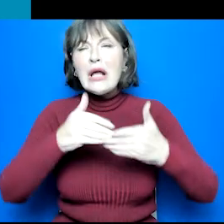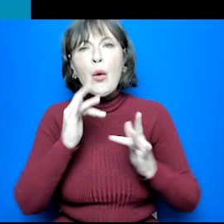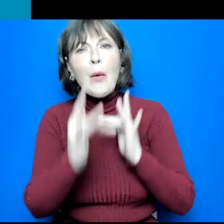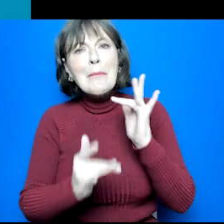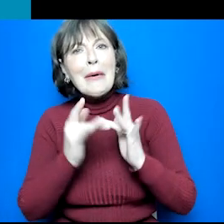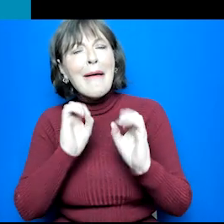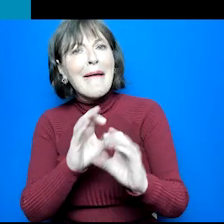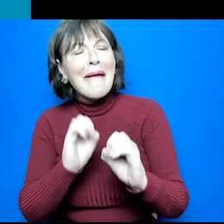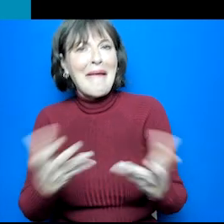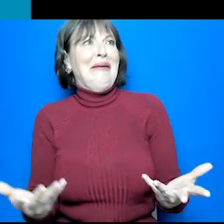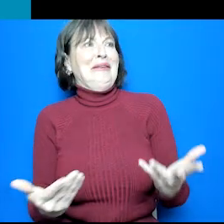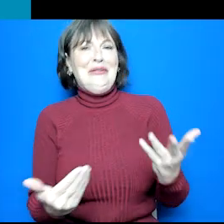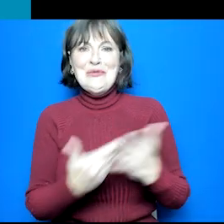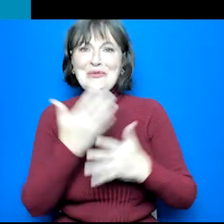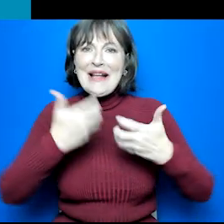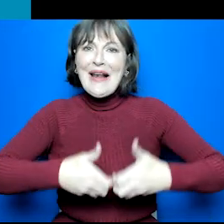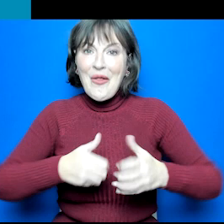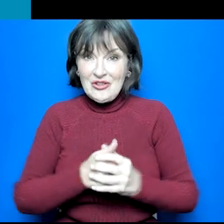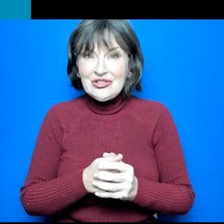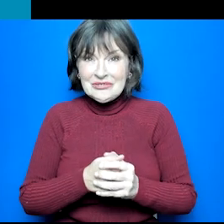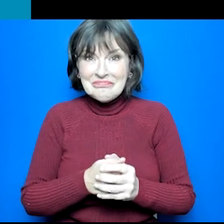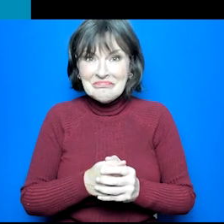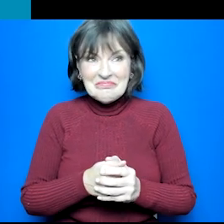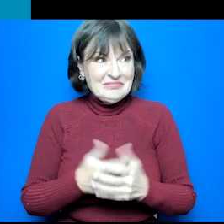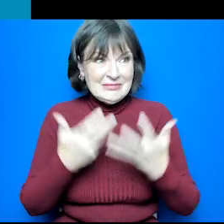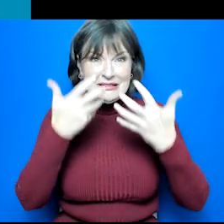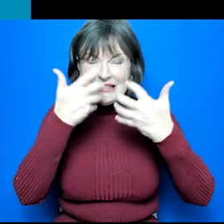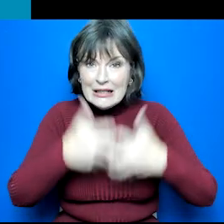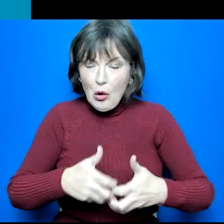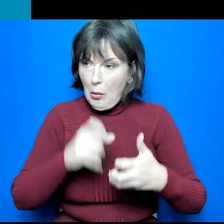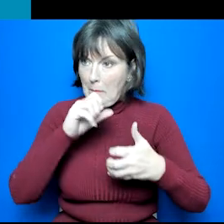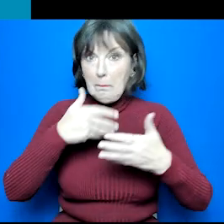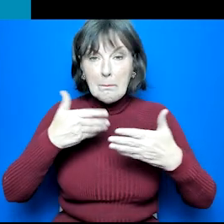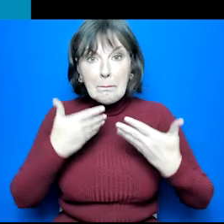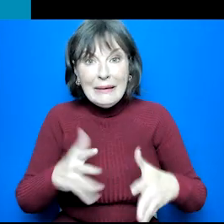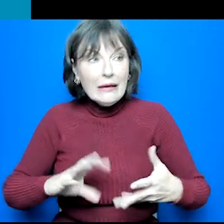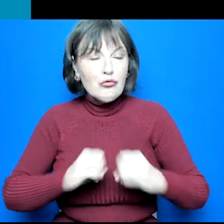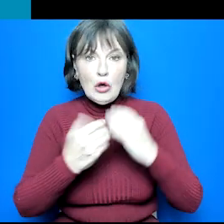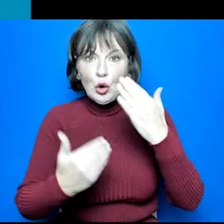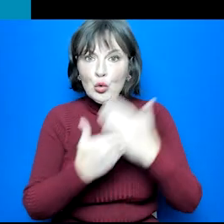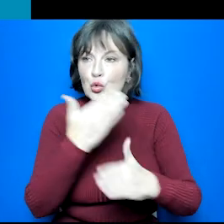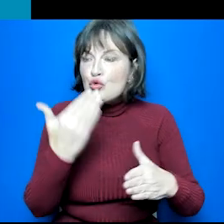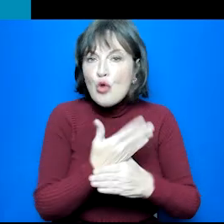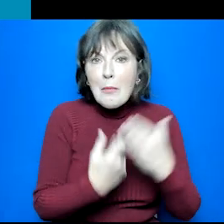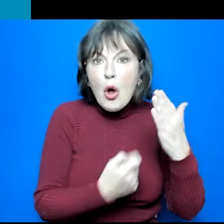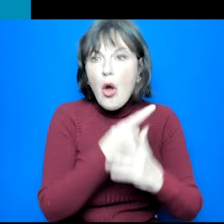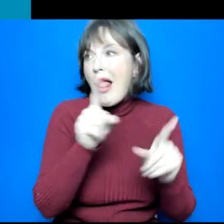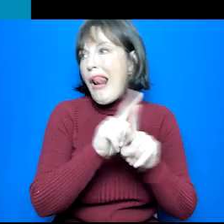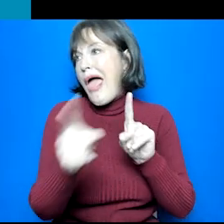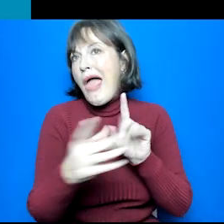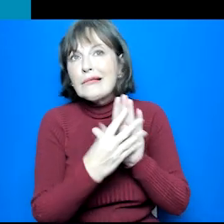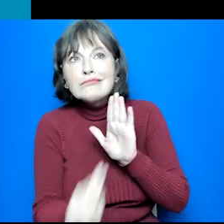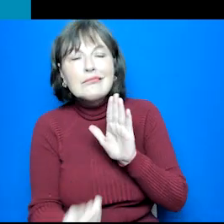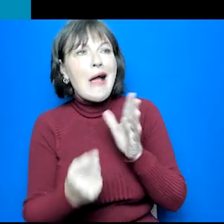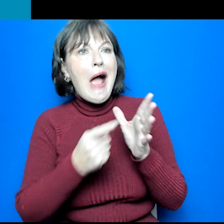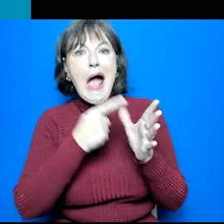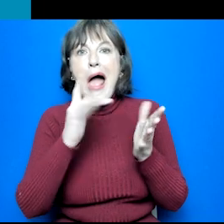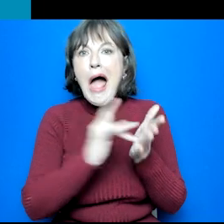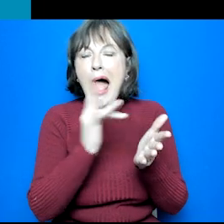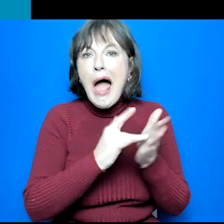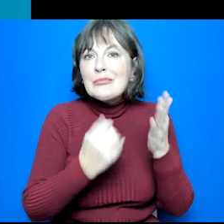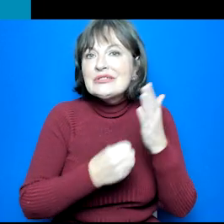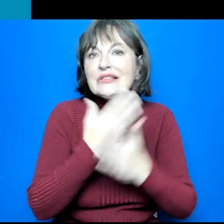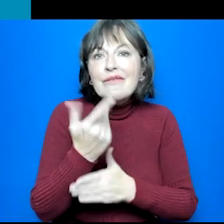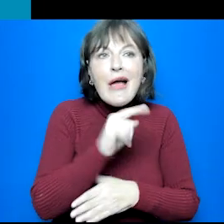example of this. Advancements in technology have also created new job opportunities. Jobs like app developer, ethical hacker,